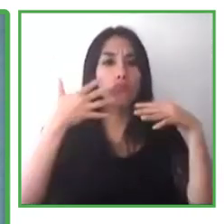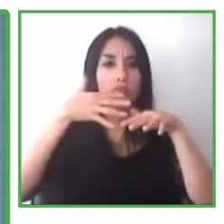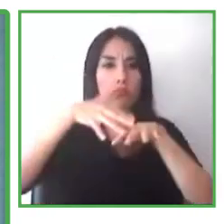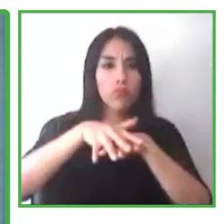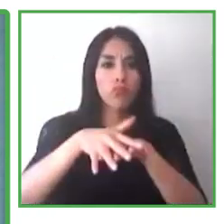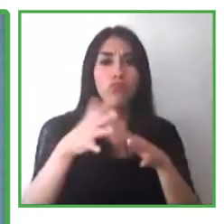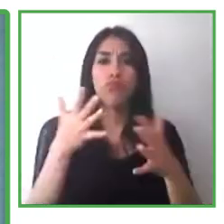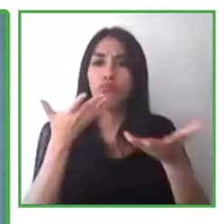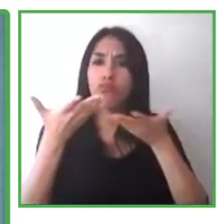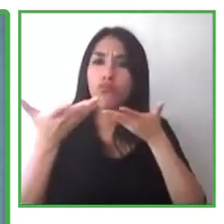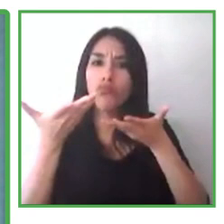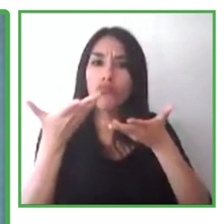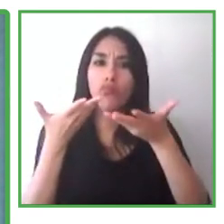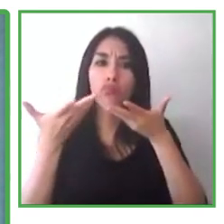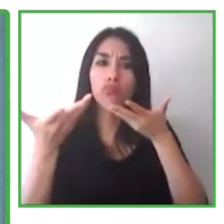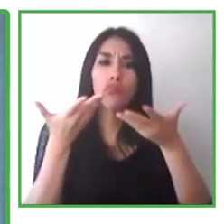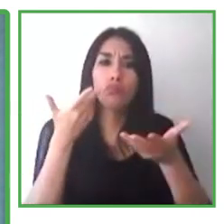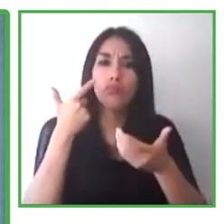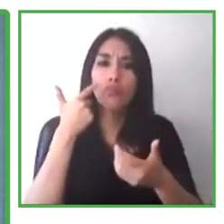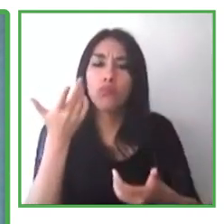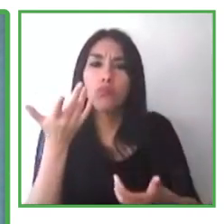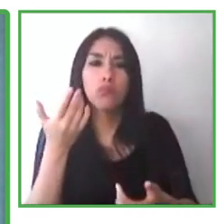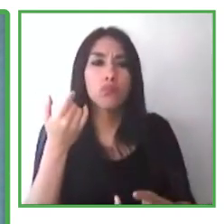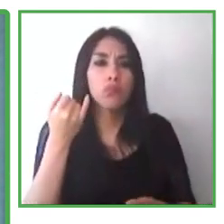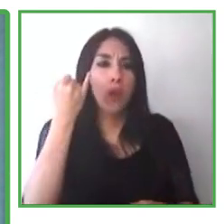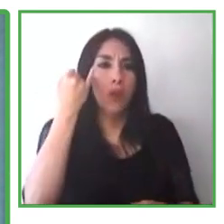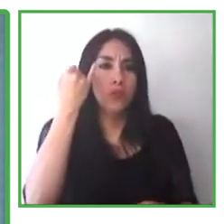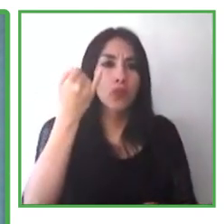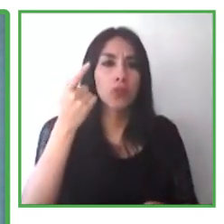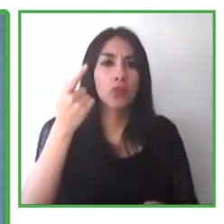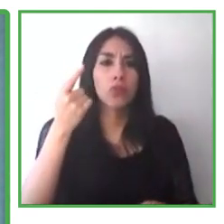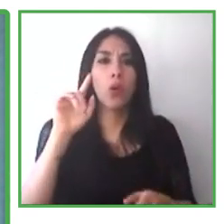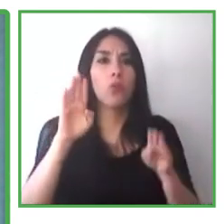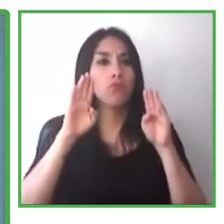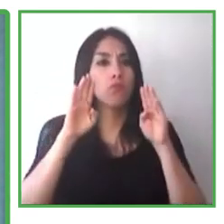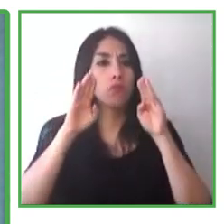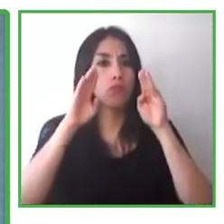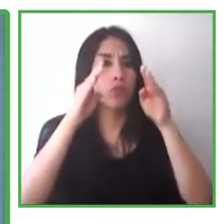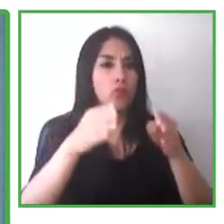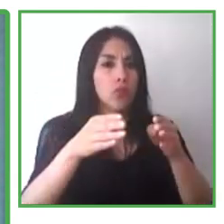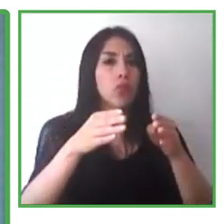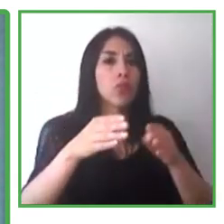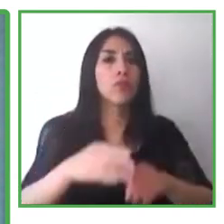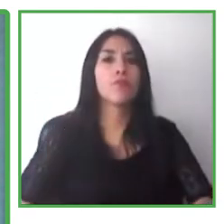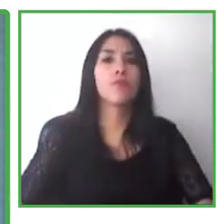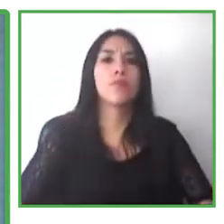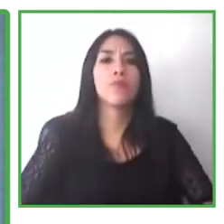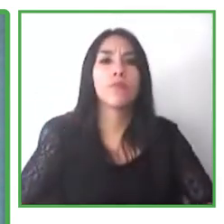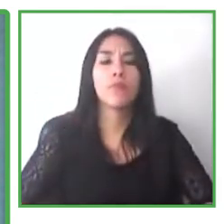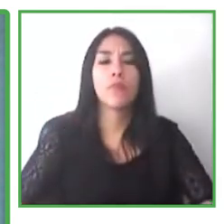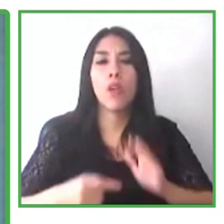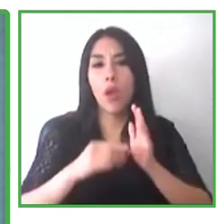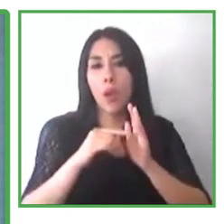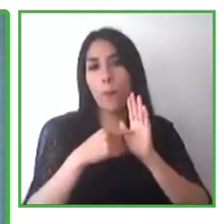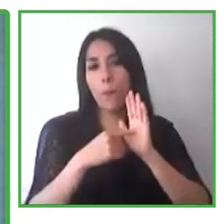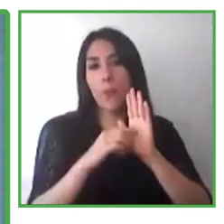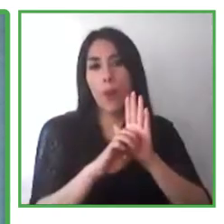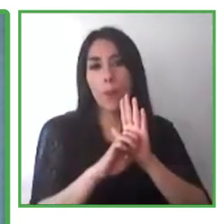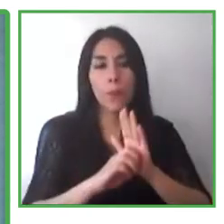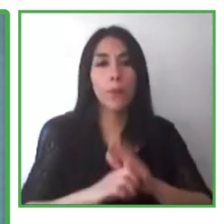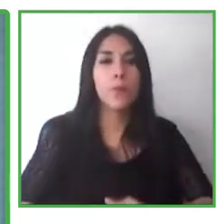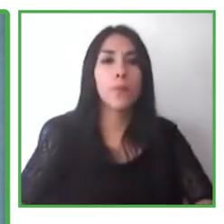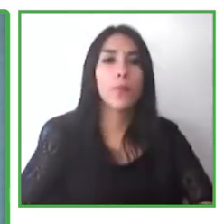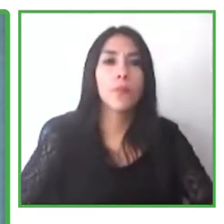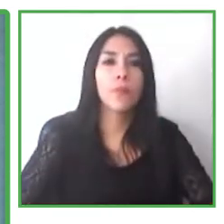more on their abilities. We organize, for example, in the recruitment, in the selection procedure, we organize an assessment